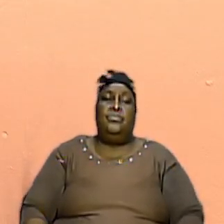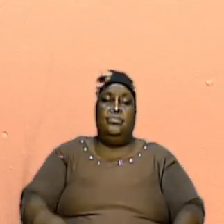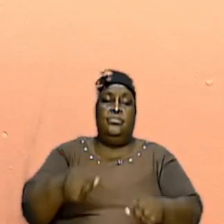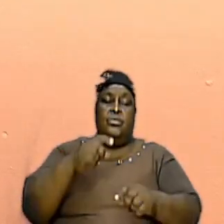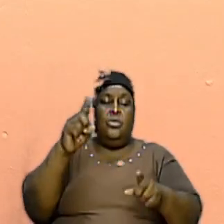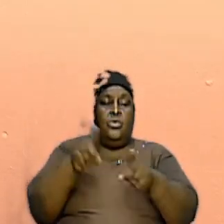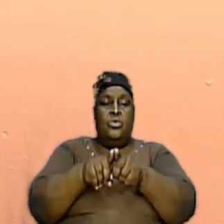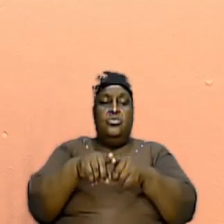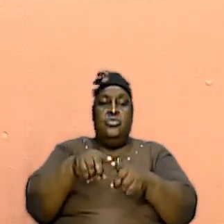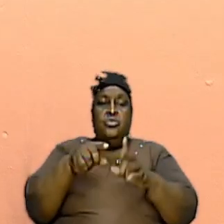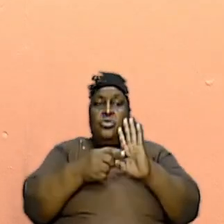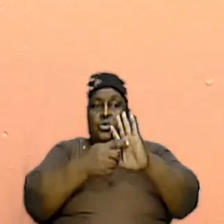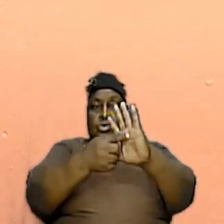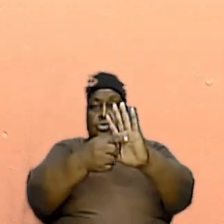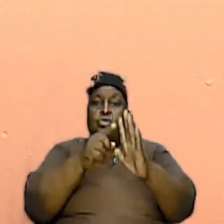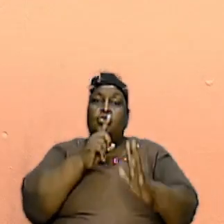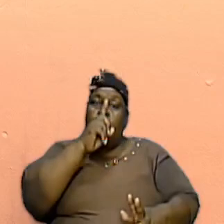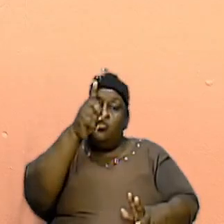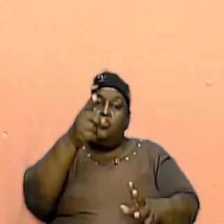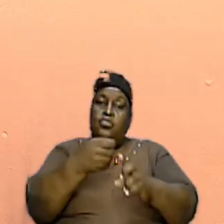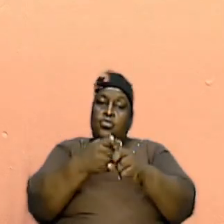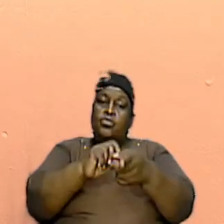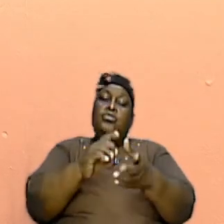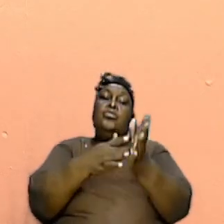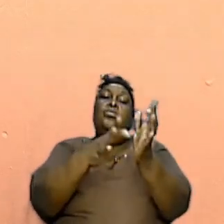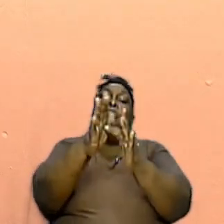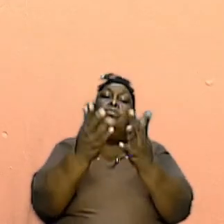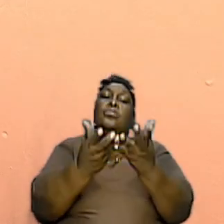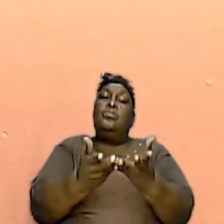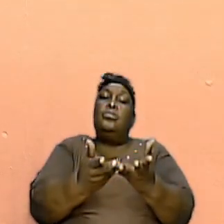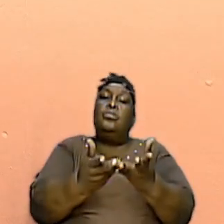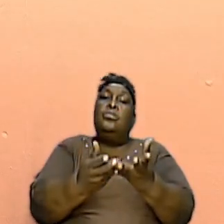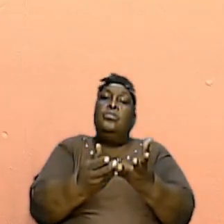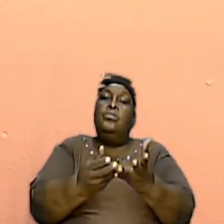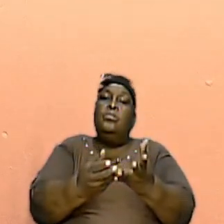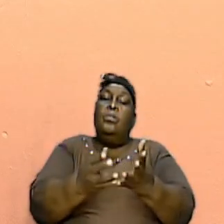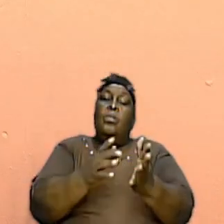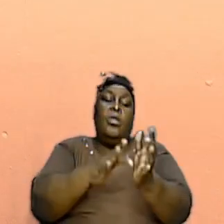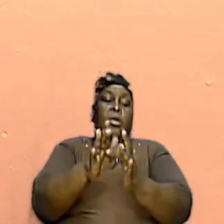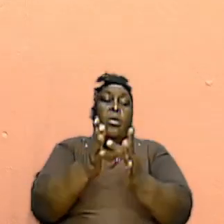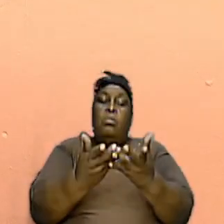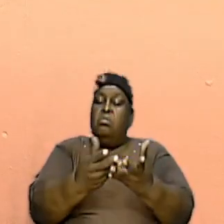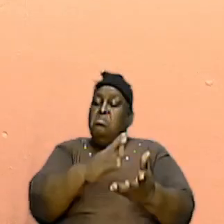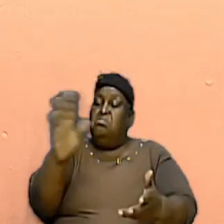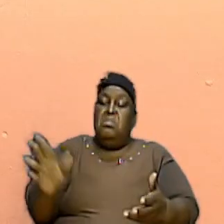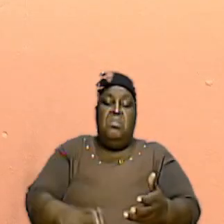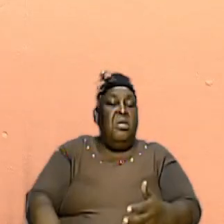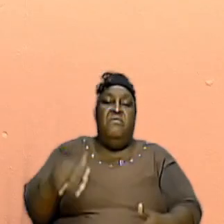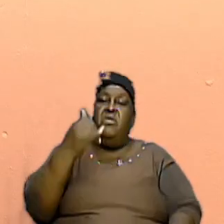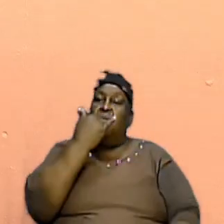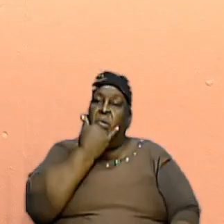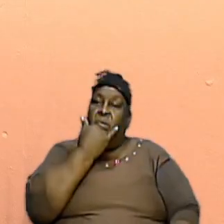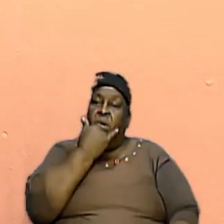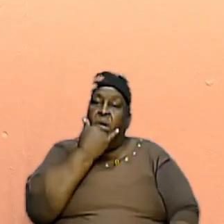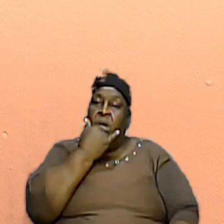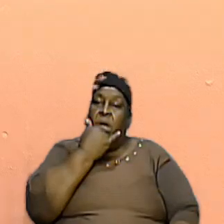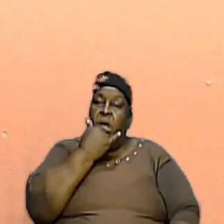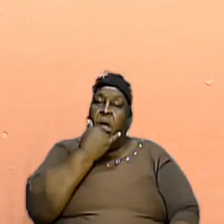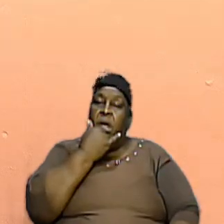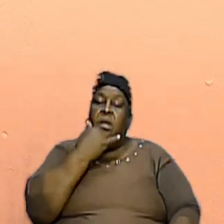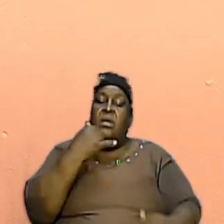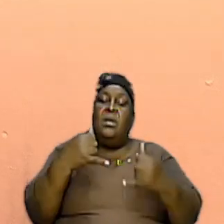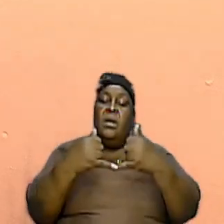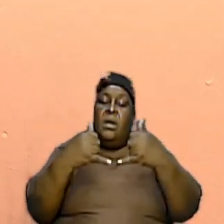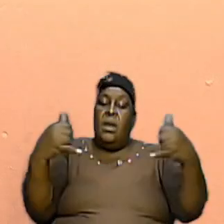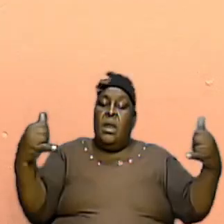Bible and then we are going to reconcile them because the Bible is never wrong and line must be upon